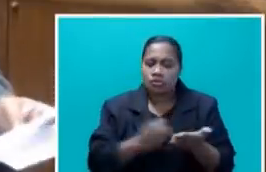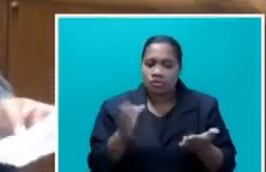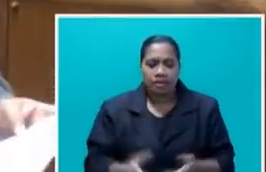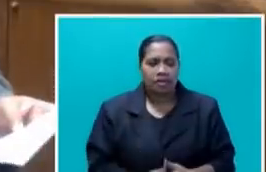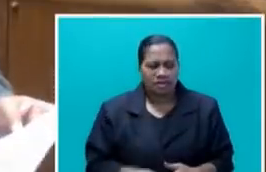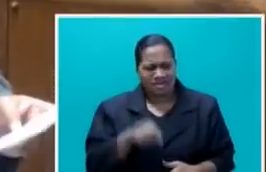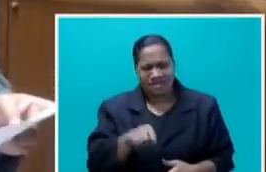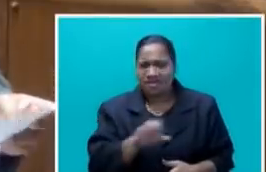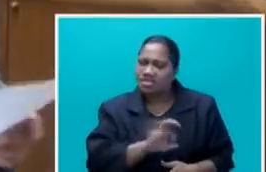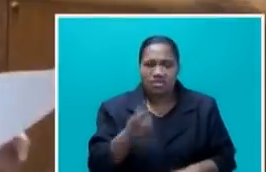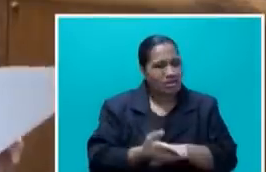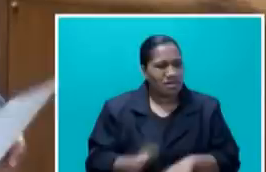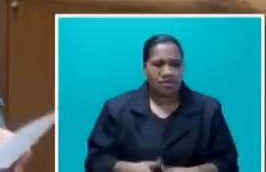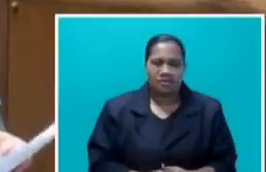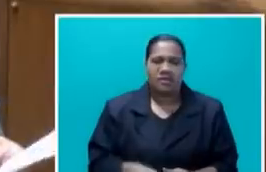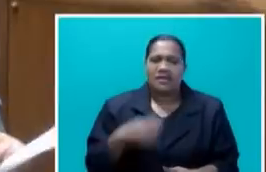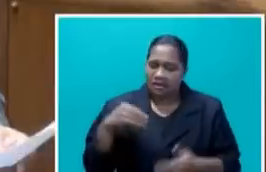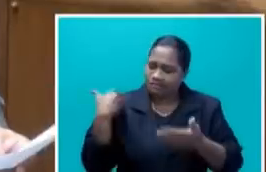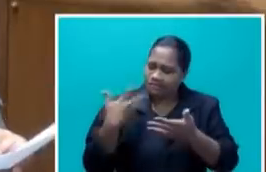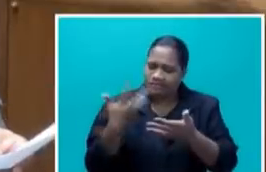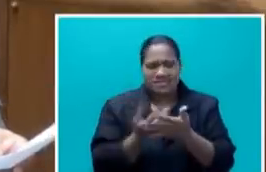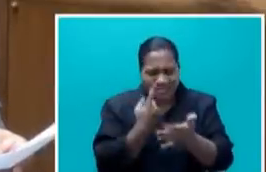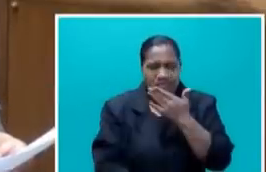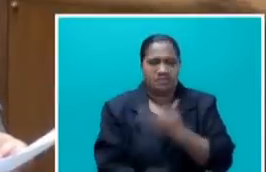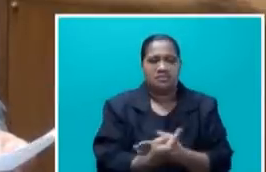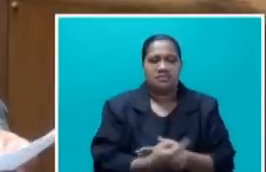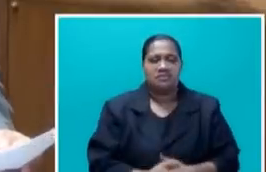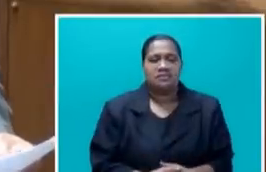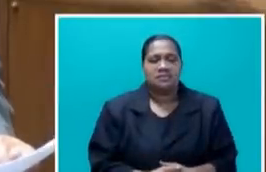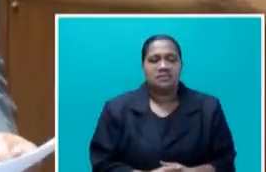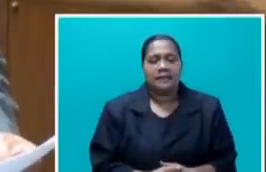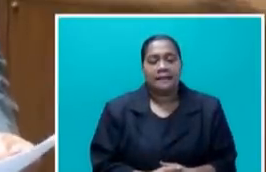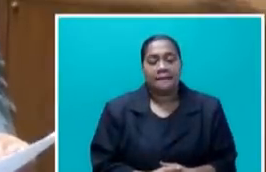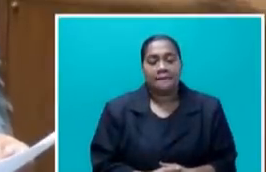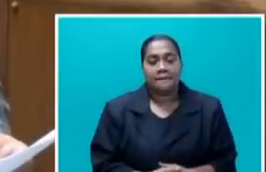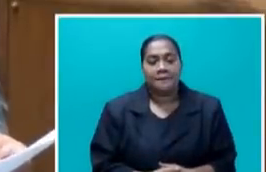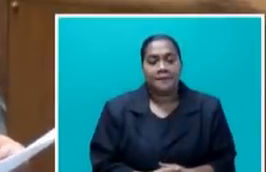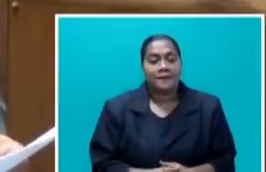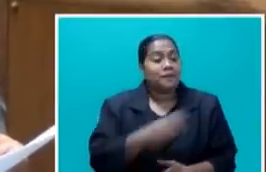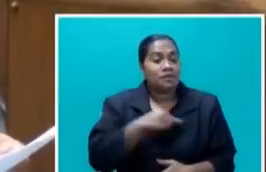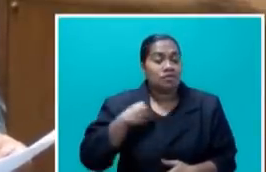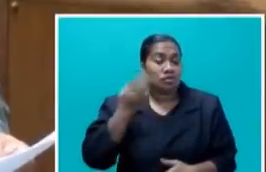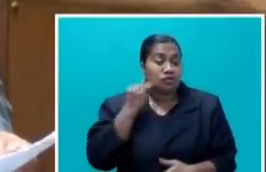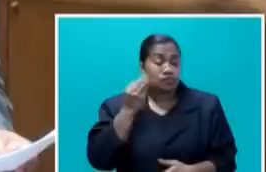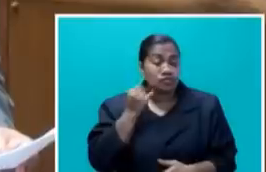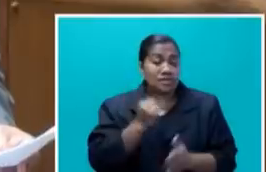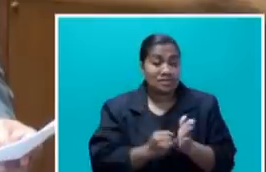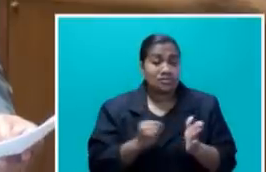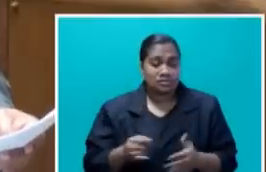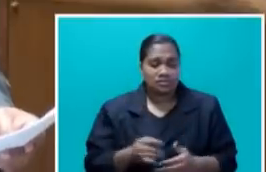is not something new. On several previous occasions as well, Mr. Speaker, the Ministry of Sugar Industry had requested